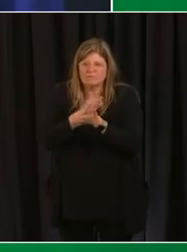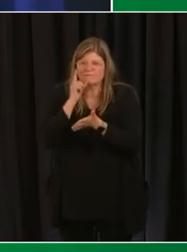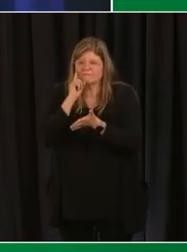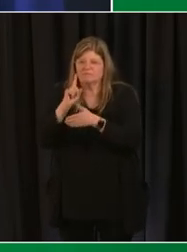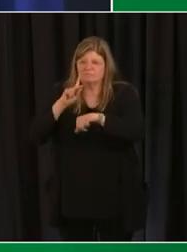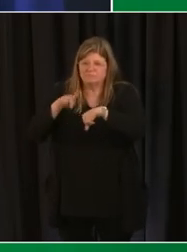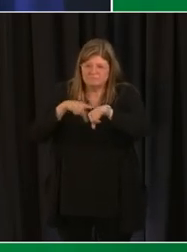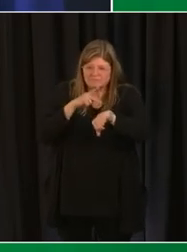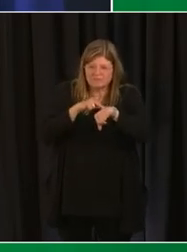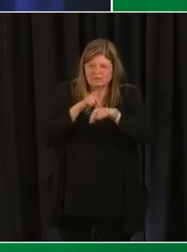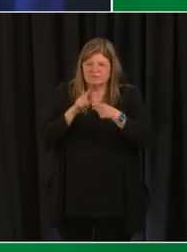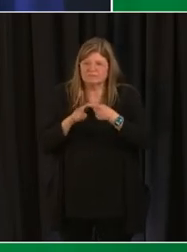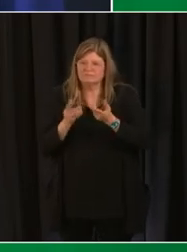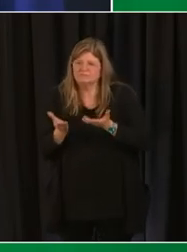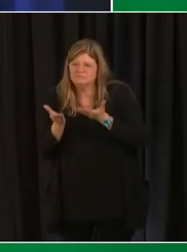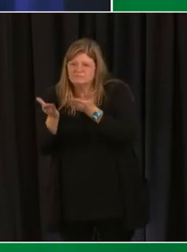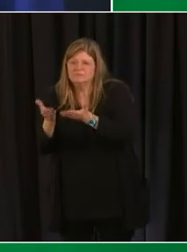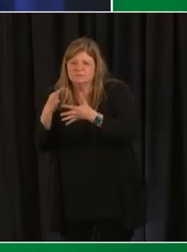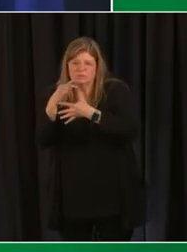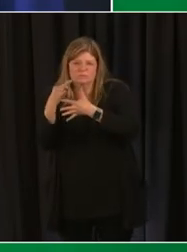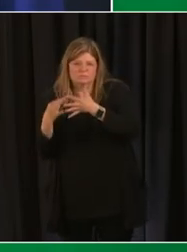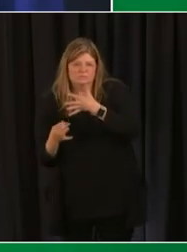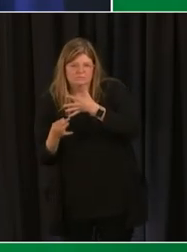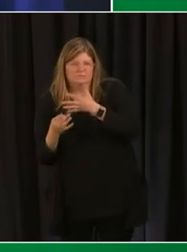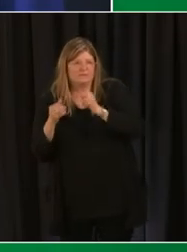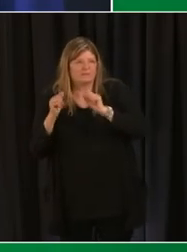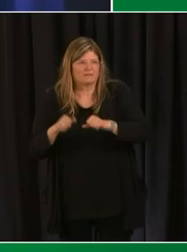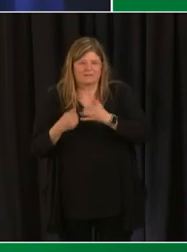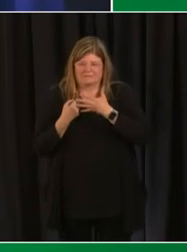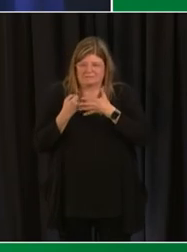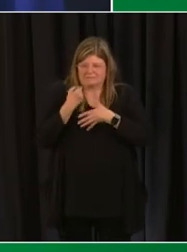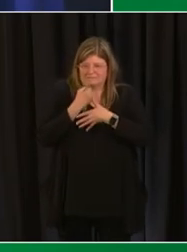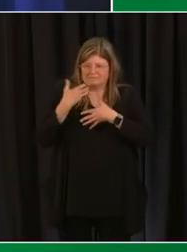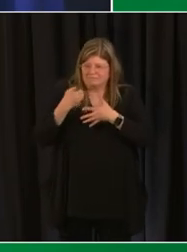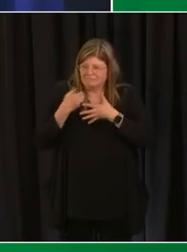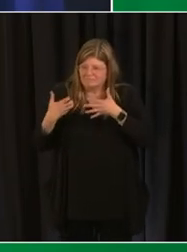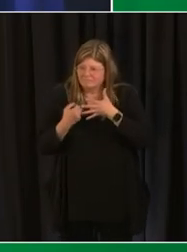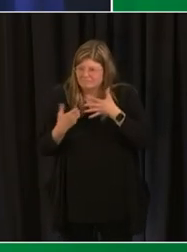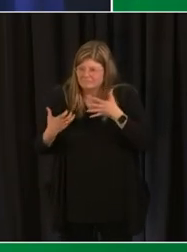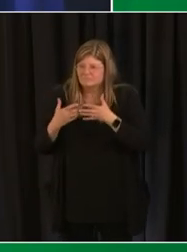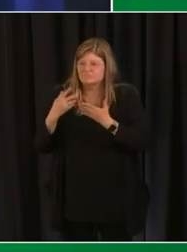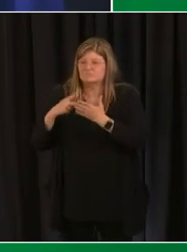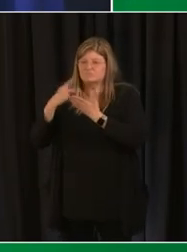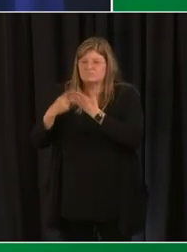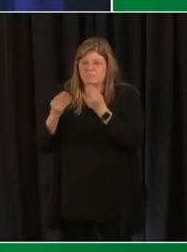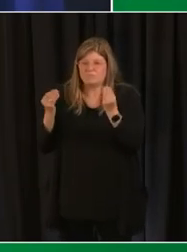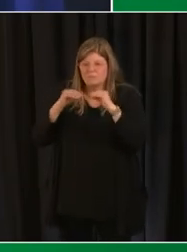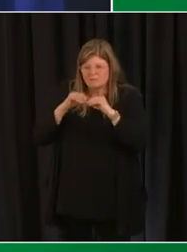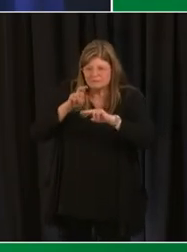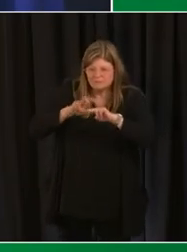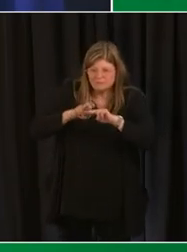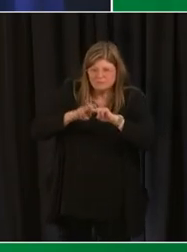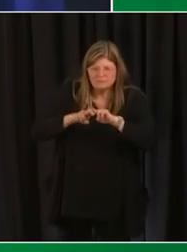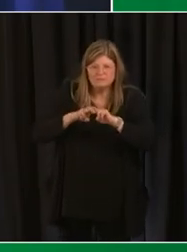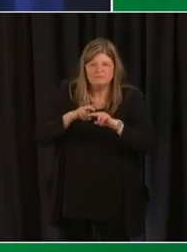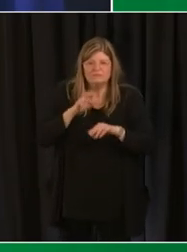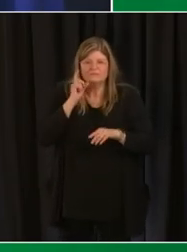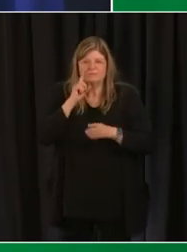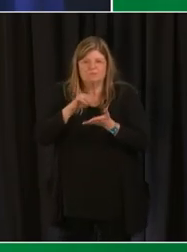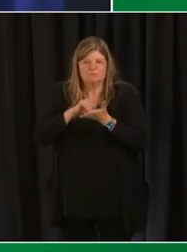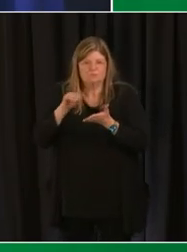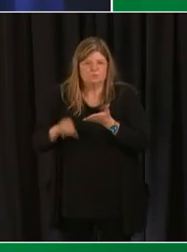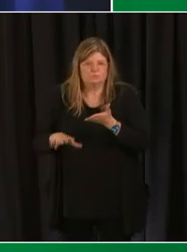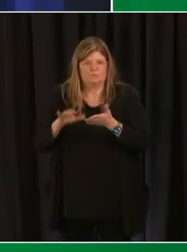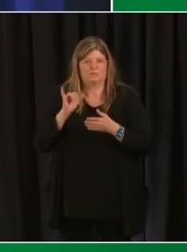principals to propose options in which they can expand their in-person programming to offer more seats to students that will be